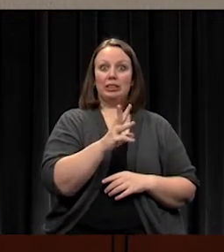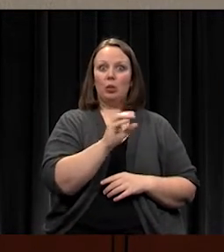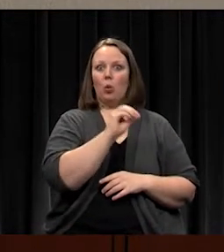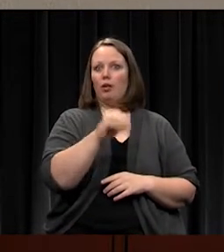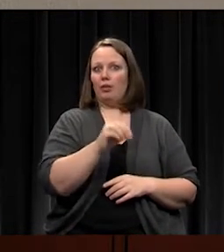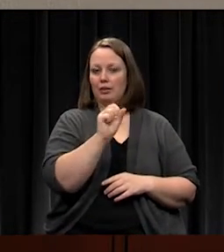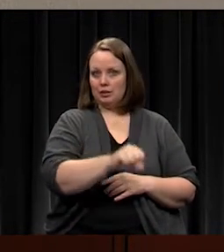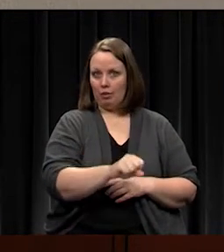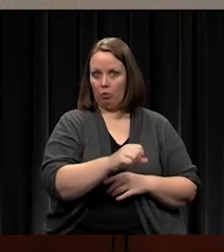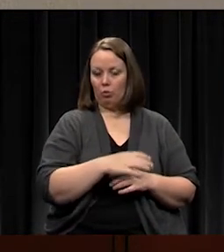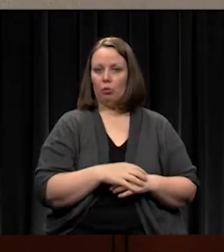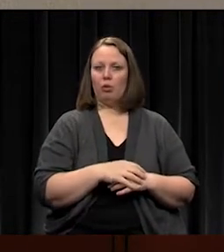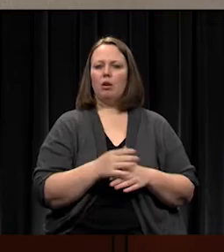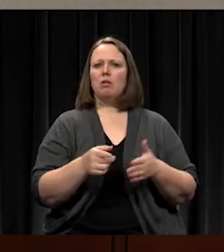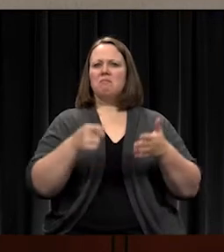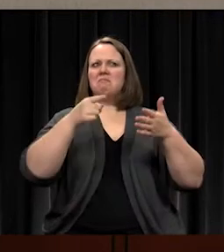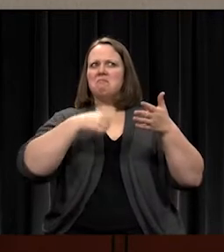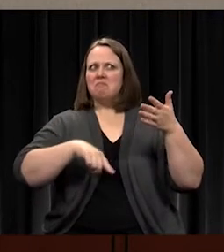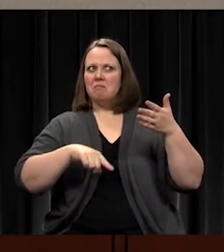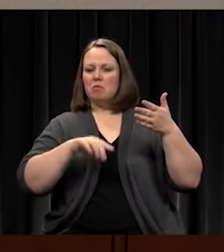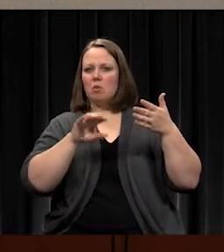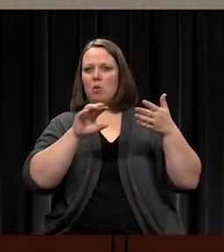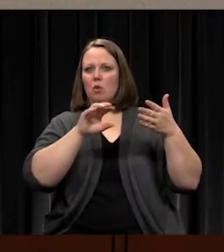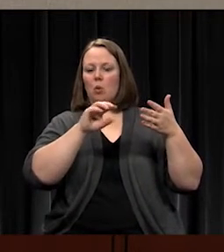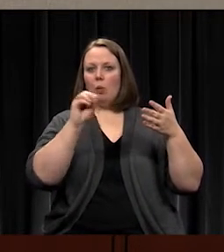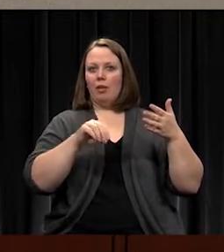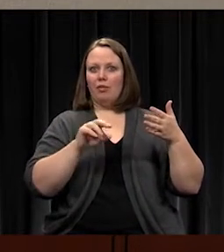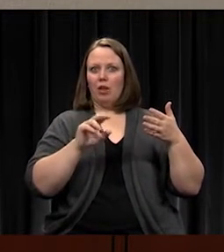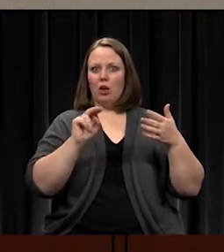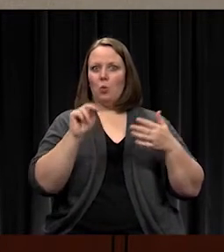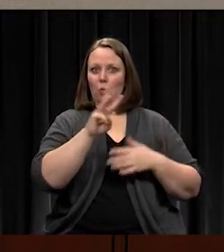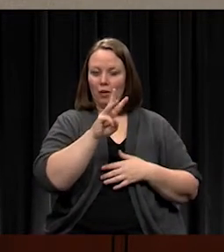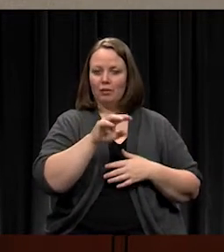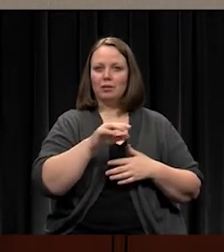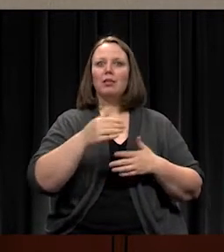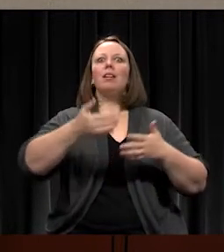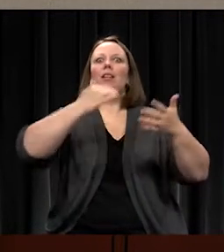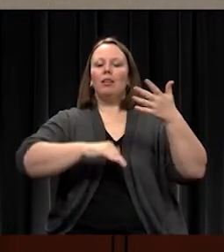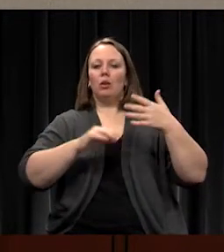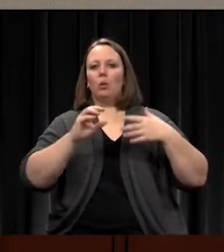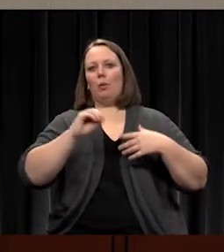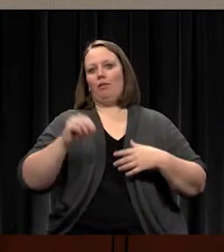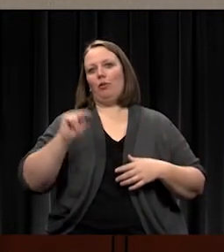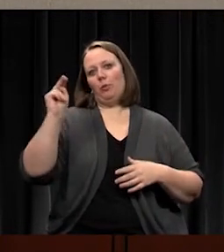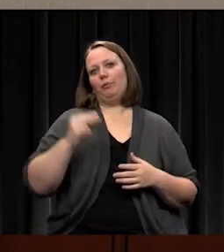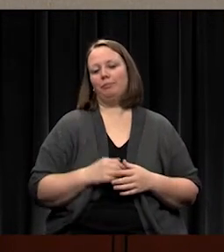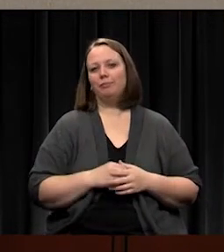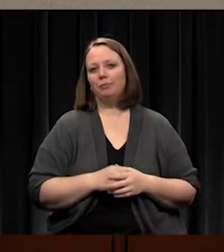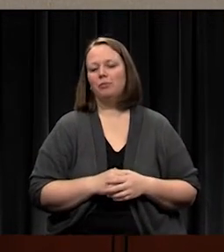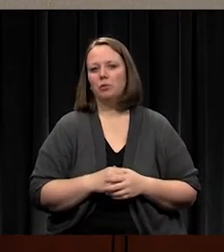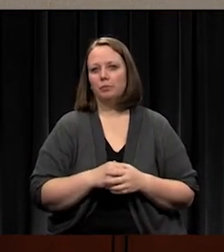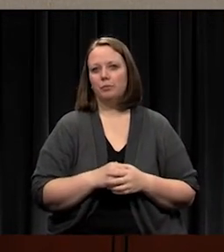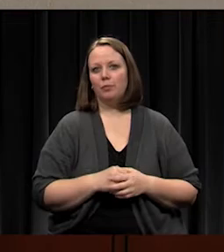Northwest and North. Thank you. That's a lot of meetings, so thank you. No, you're welcome. They've been great. They really have been.